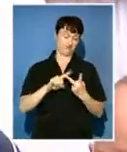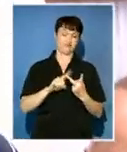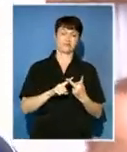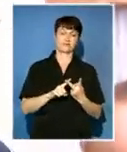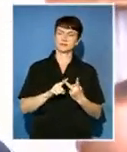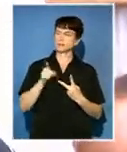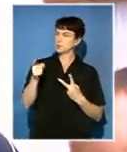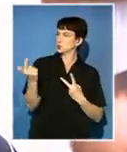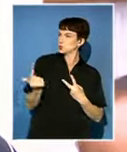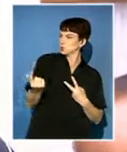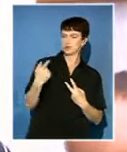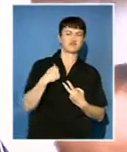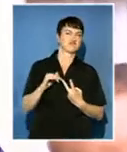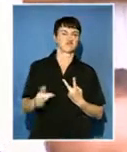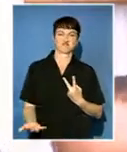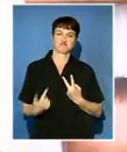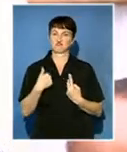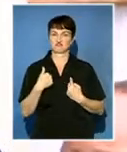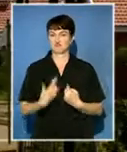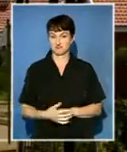have the same benefits as these people.